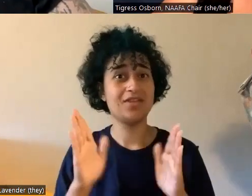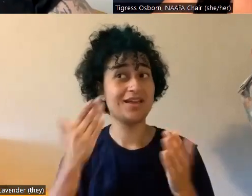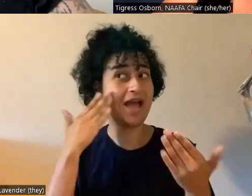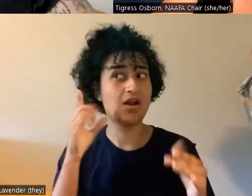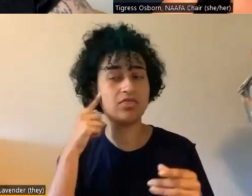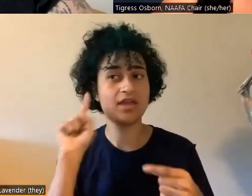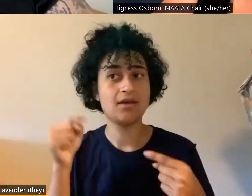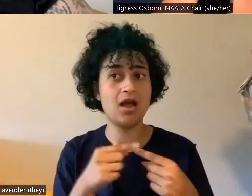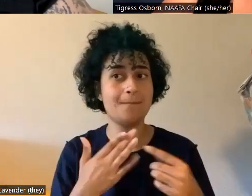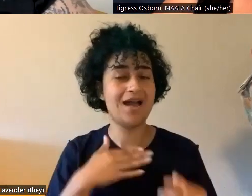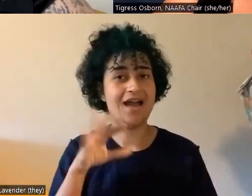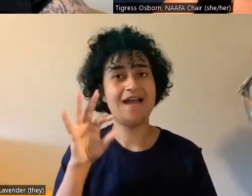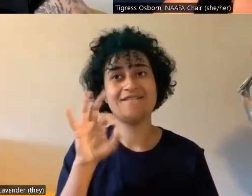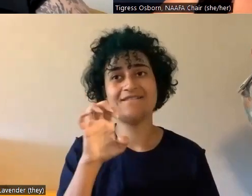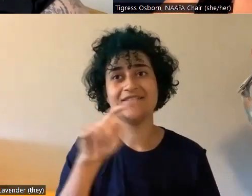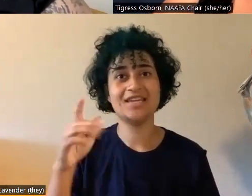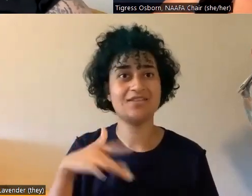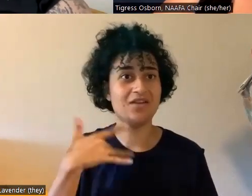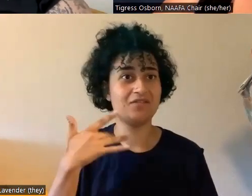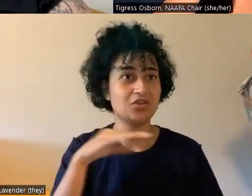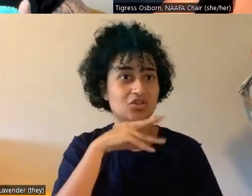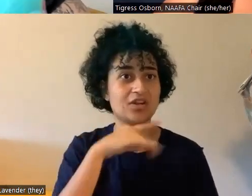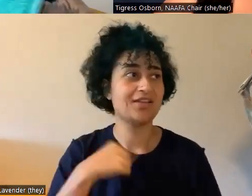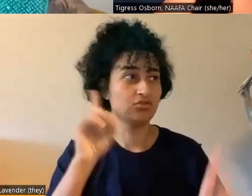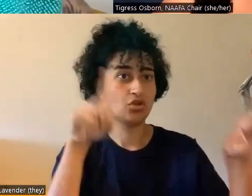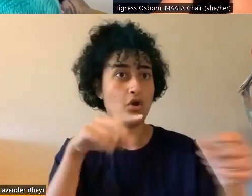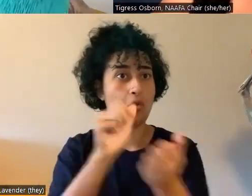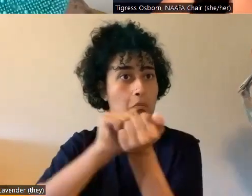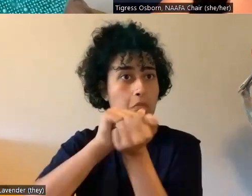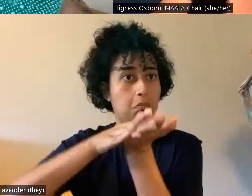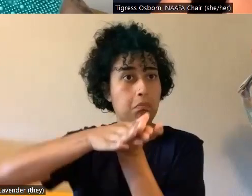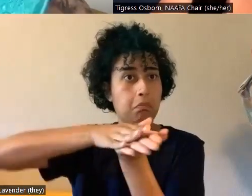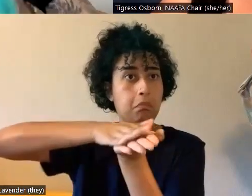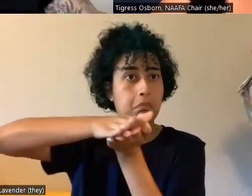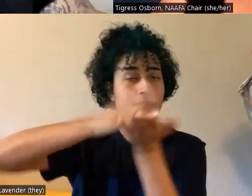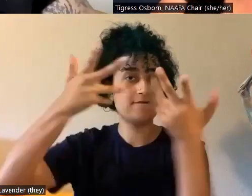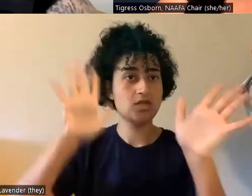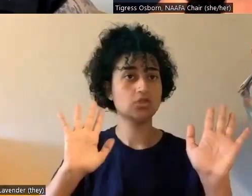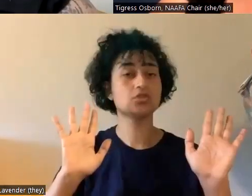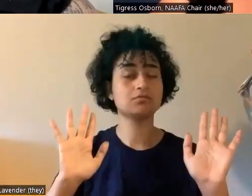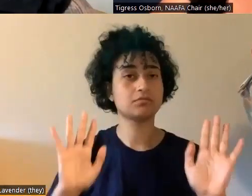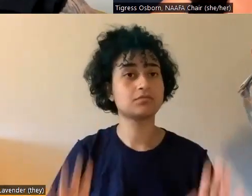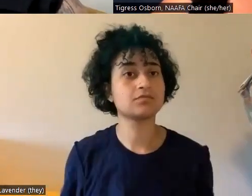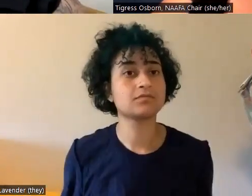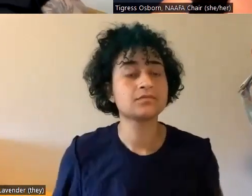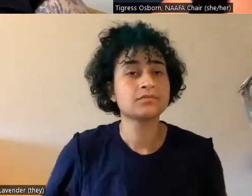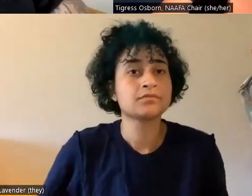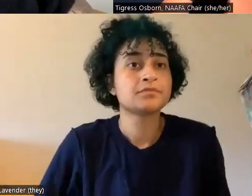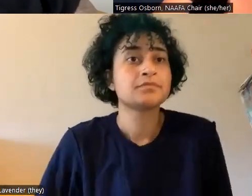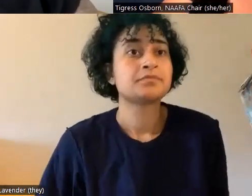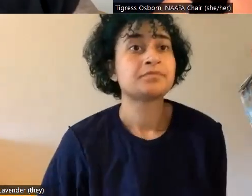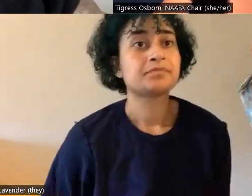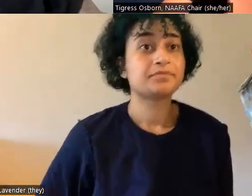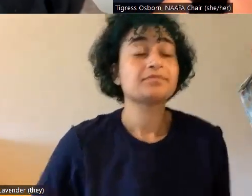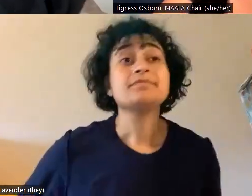my feet. And if they feel dirty, I just go clean them. So that's one of the best tools. That device is the one that I saw